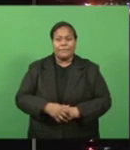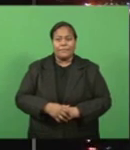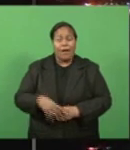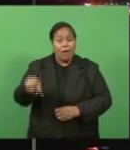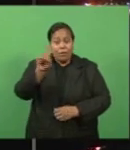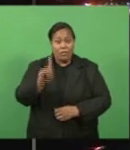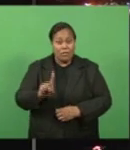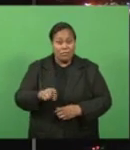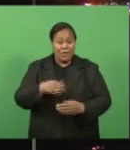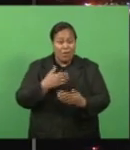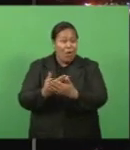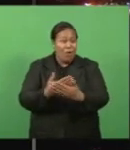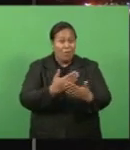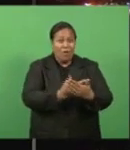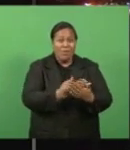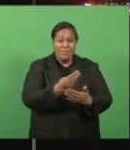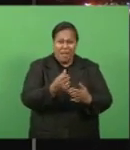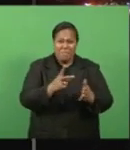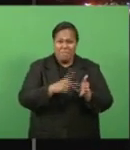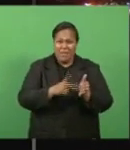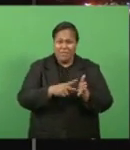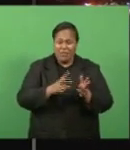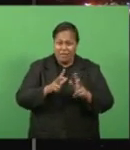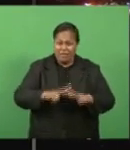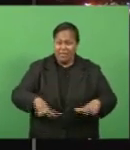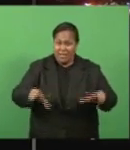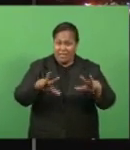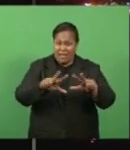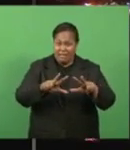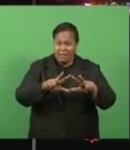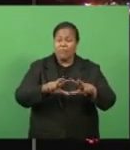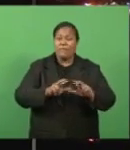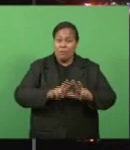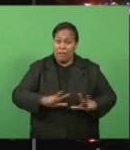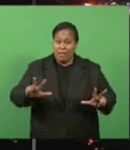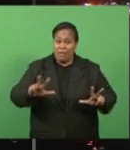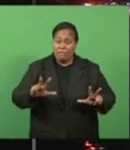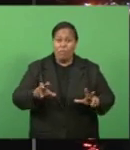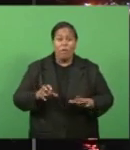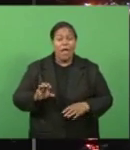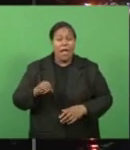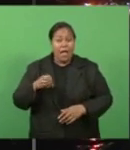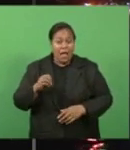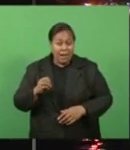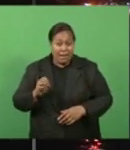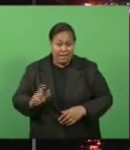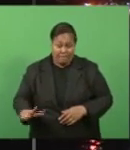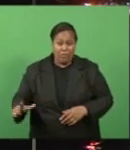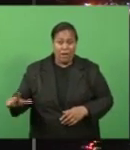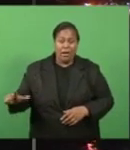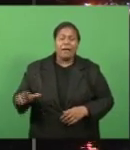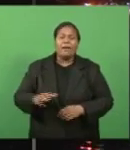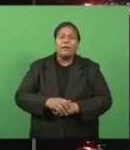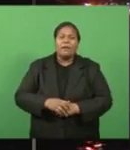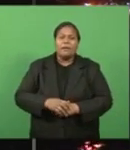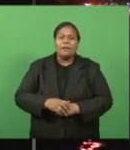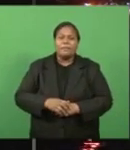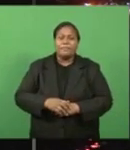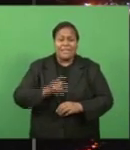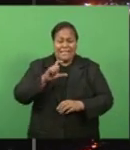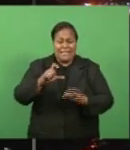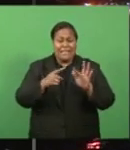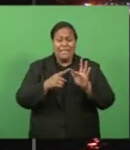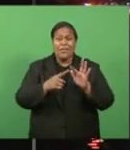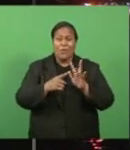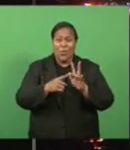supply in some parts of Viti Levu, Wanoa Levu and Oblau will take some time. Energy Fiji Limited Chief Executive Hasmuk Patel